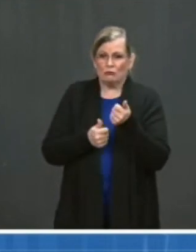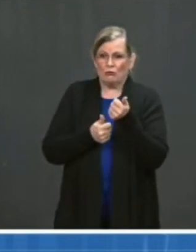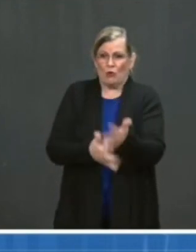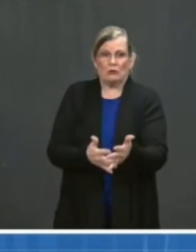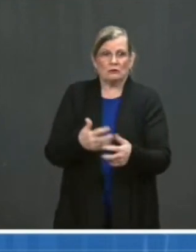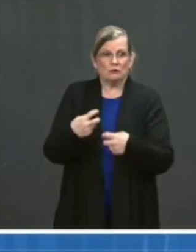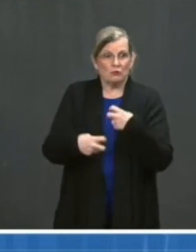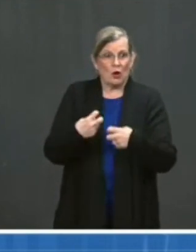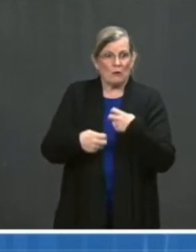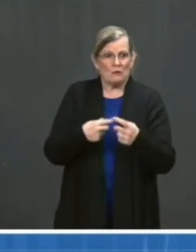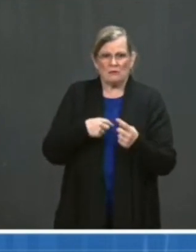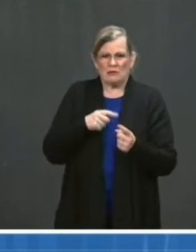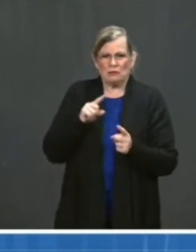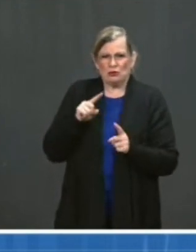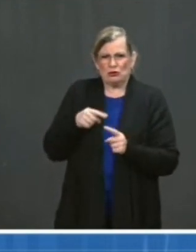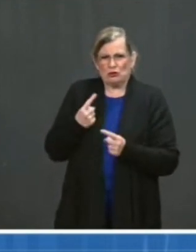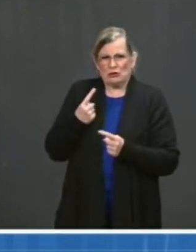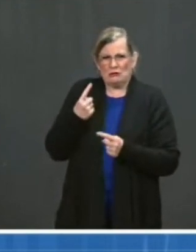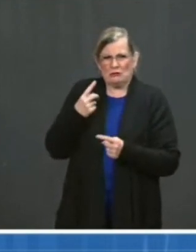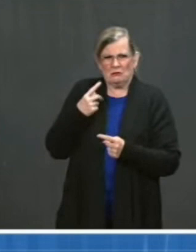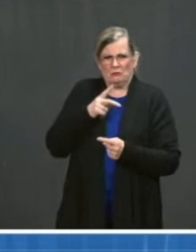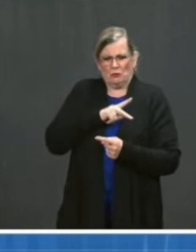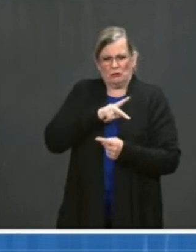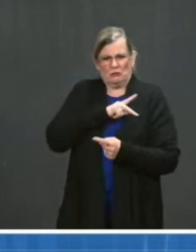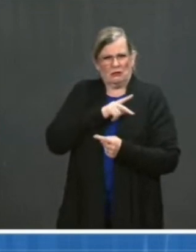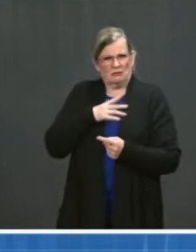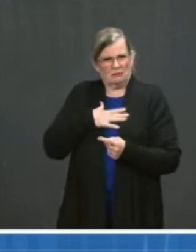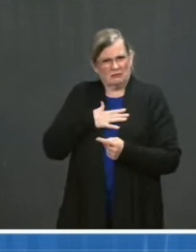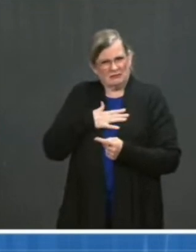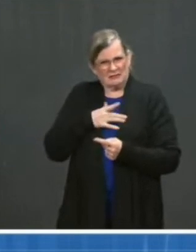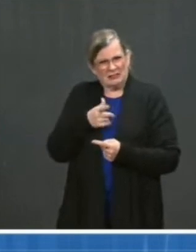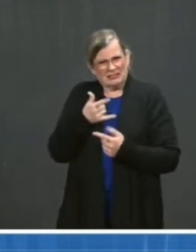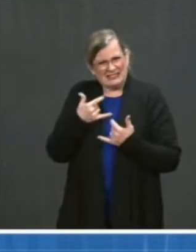a human response, how do you deal with that?